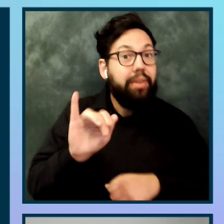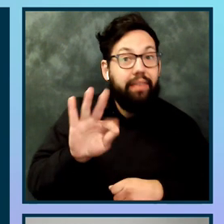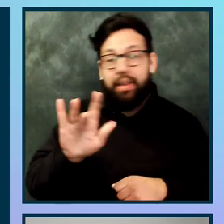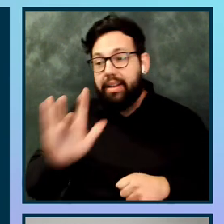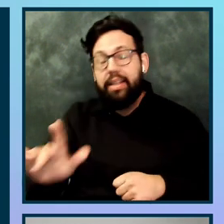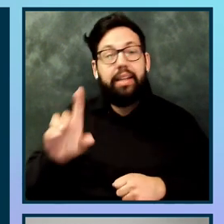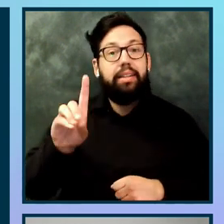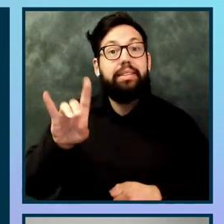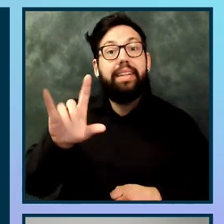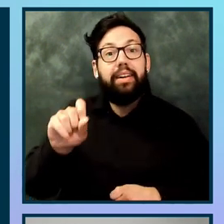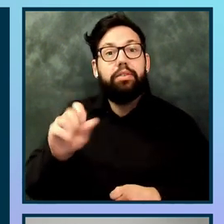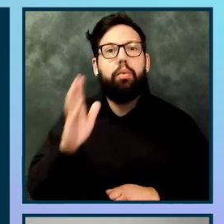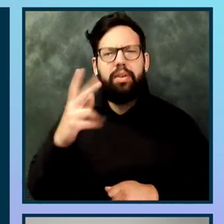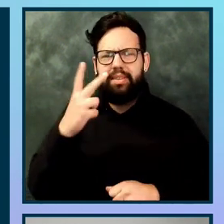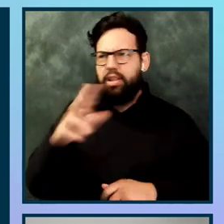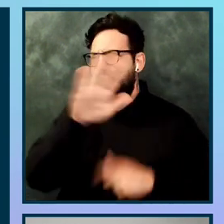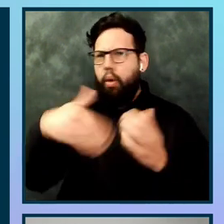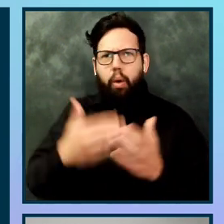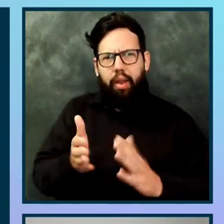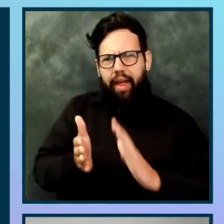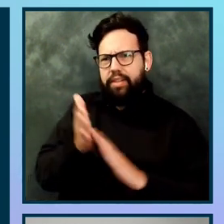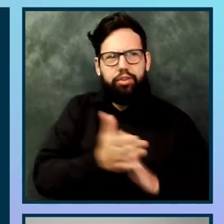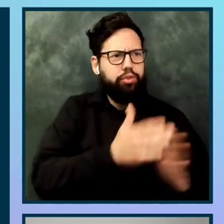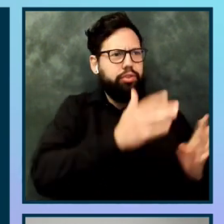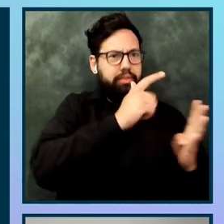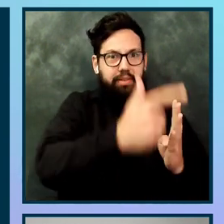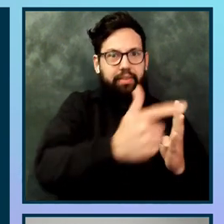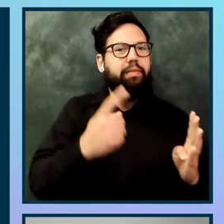see the whole execution of the GitHub Action.